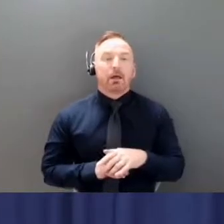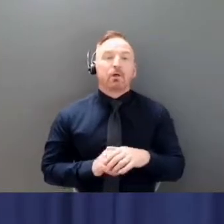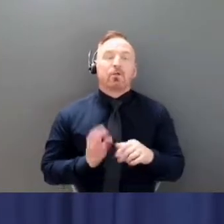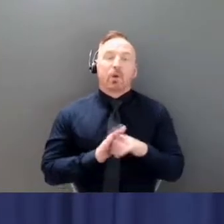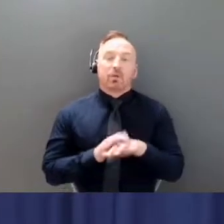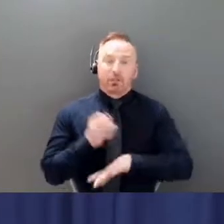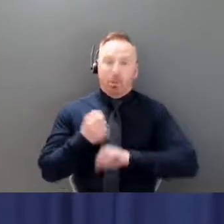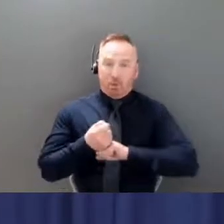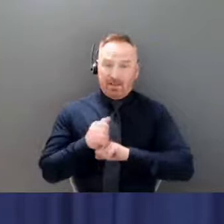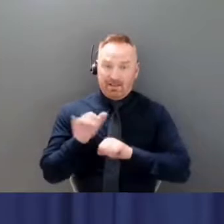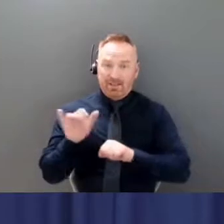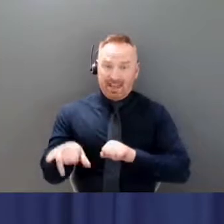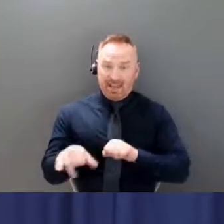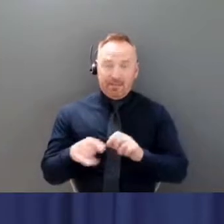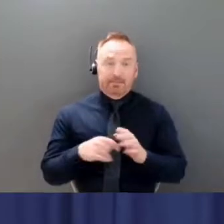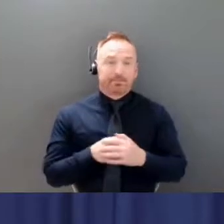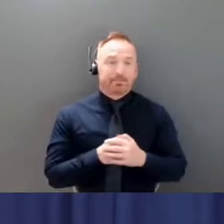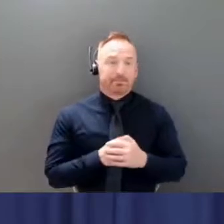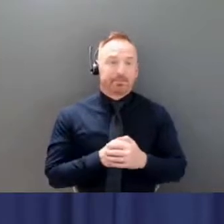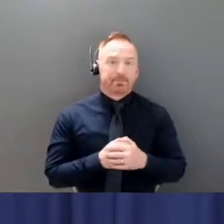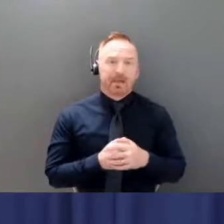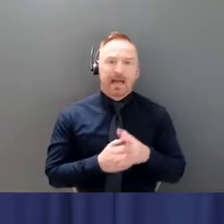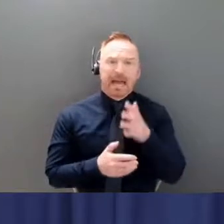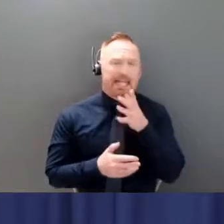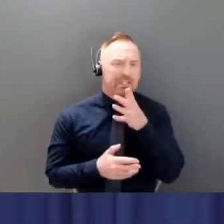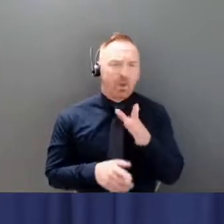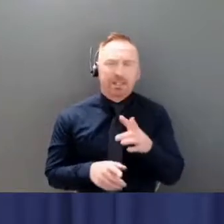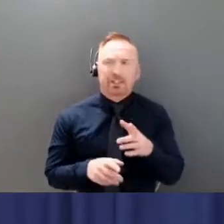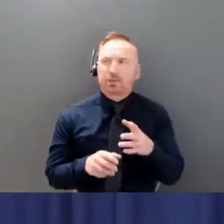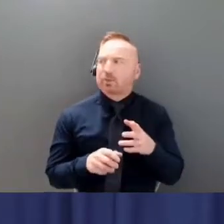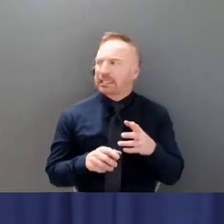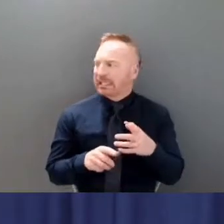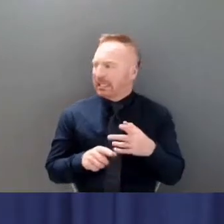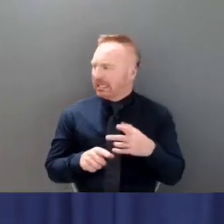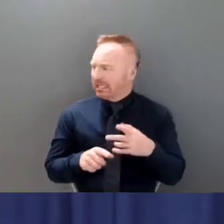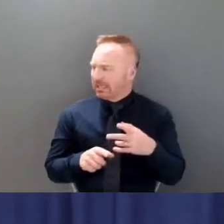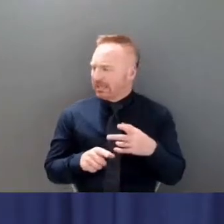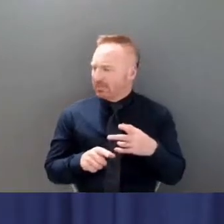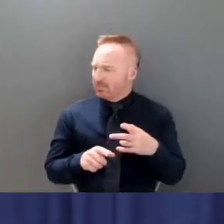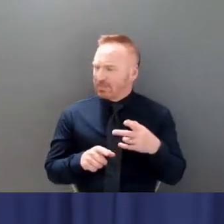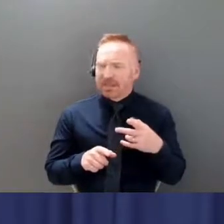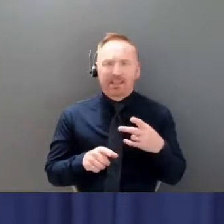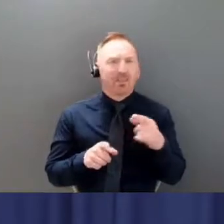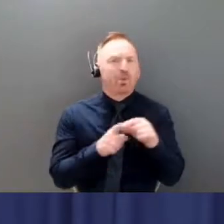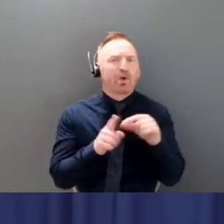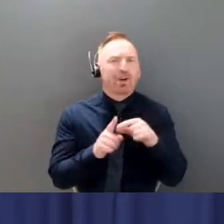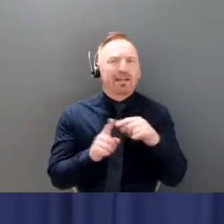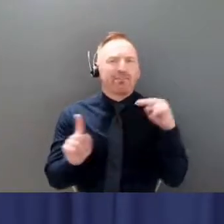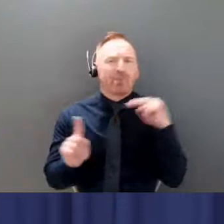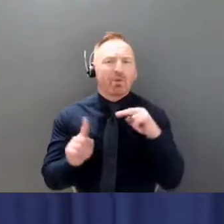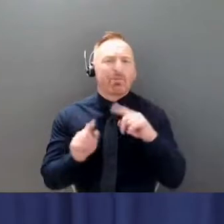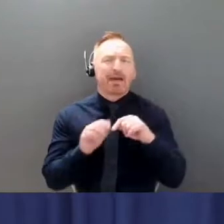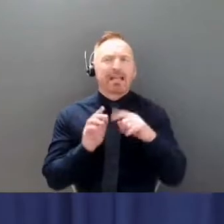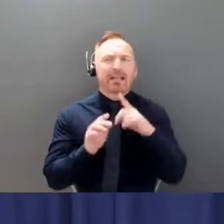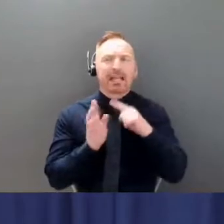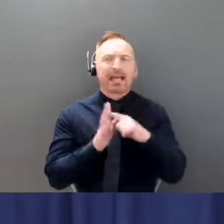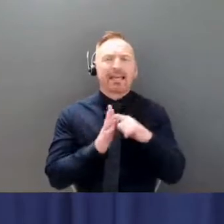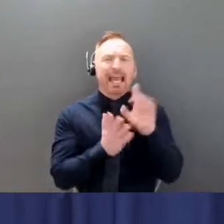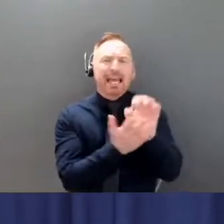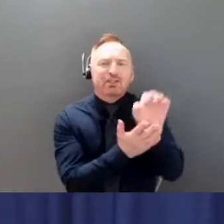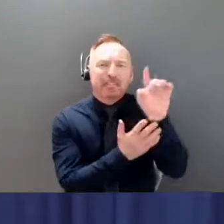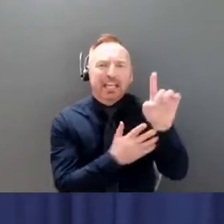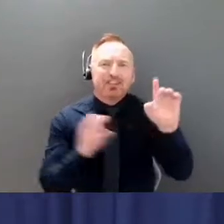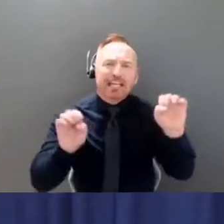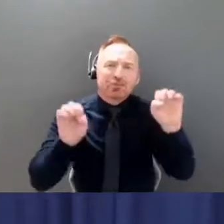I don't want to use the word enforcement, but education and individuals to help in the community with